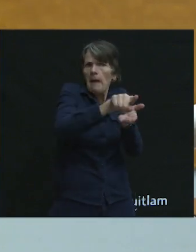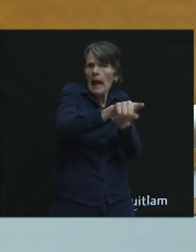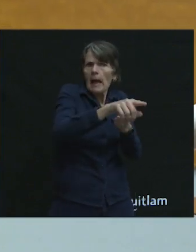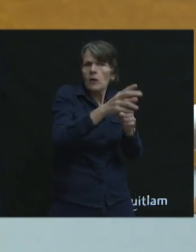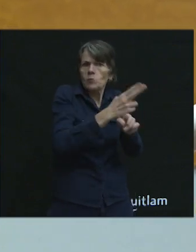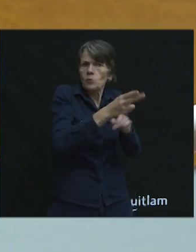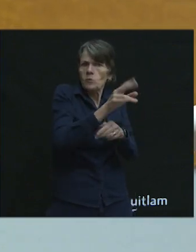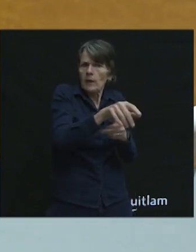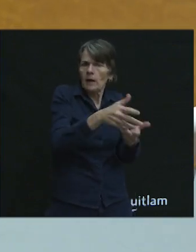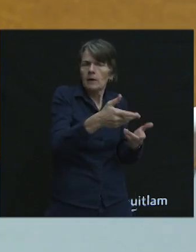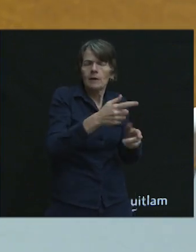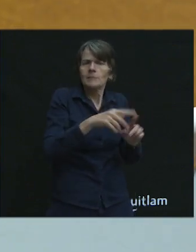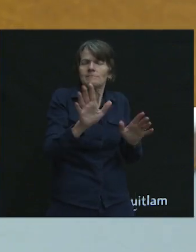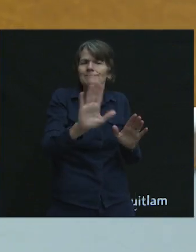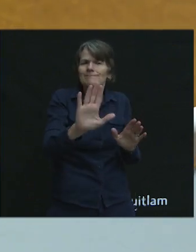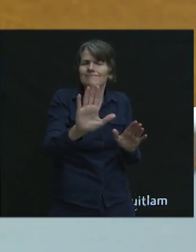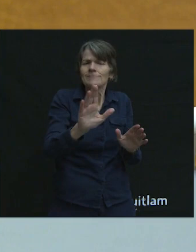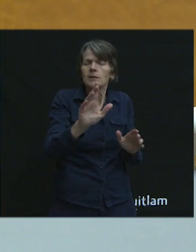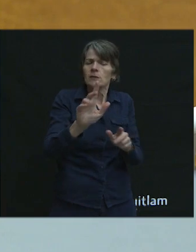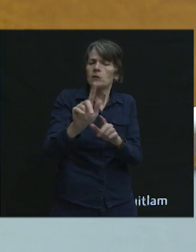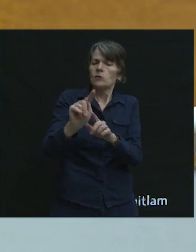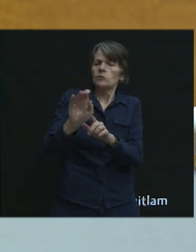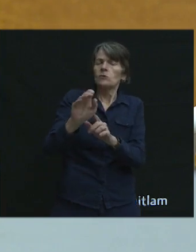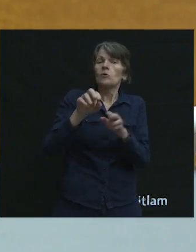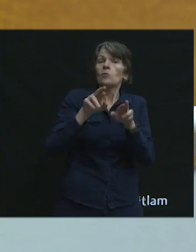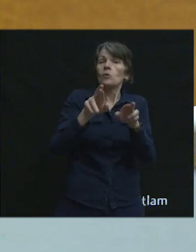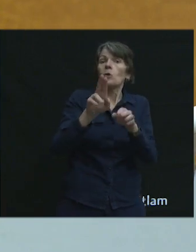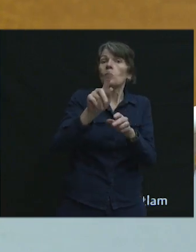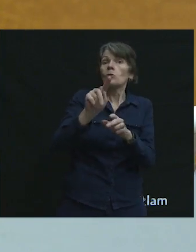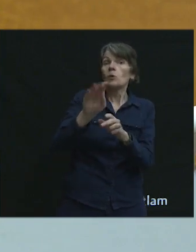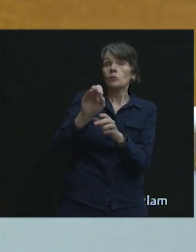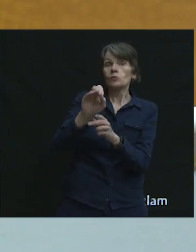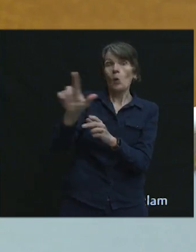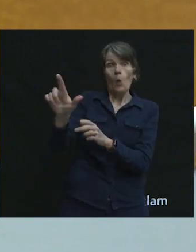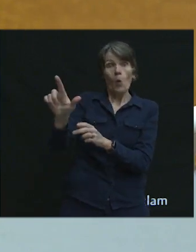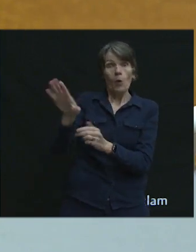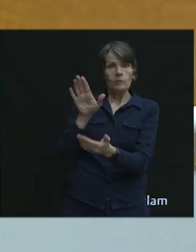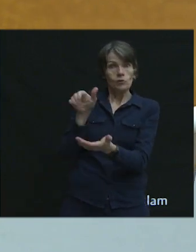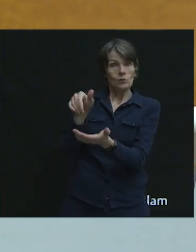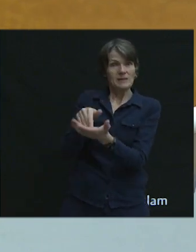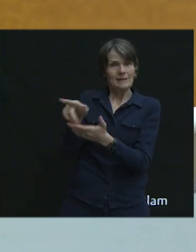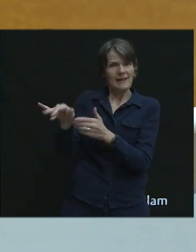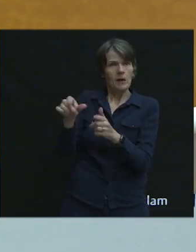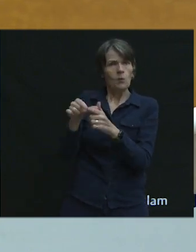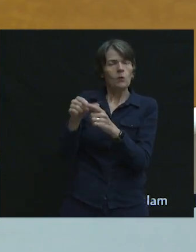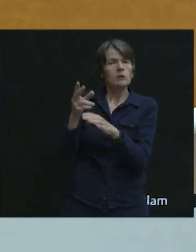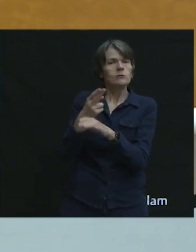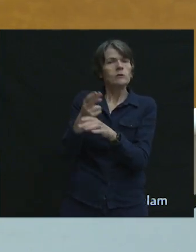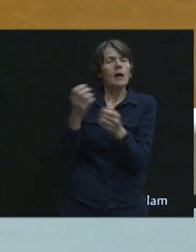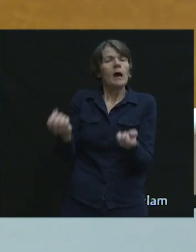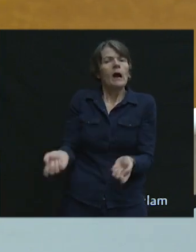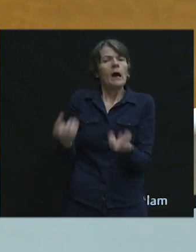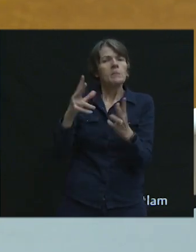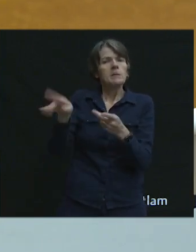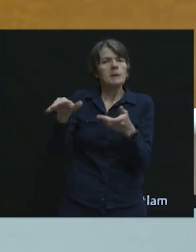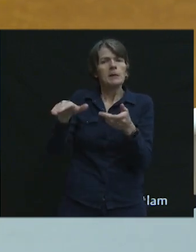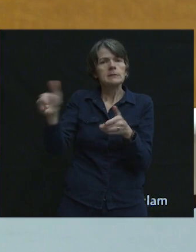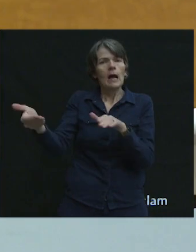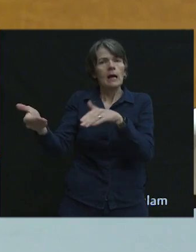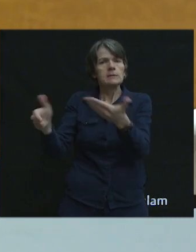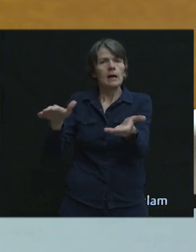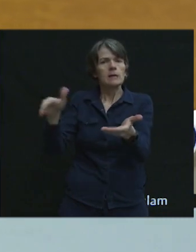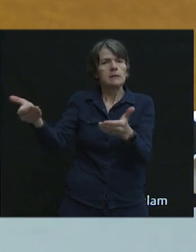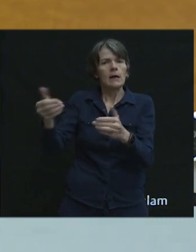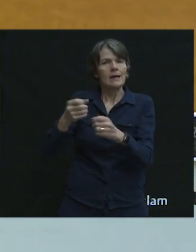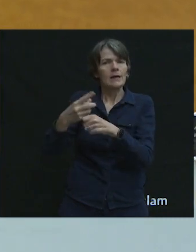became evident that, no, no, the road toll in New Zealand is actually a term related to the number of people that die on the